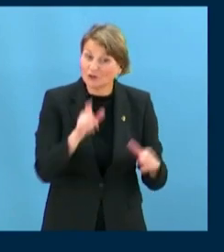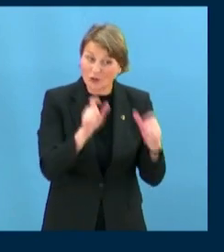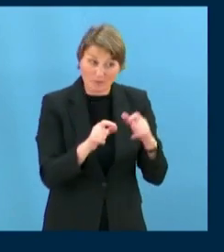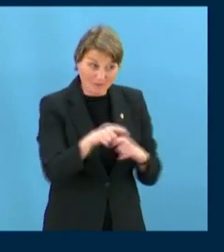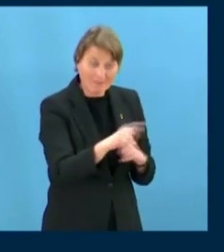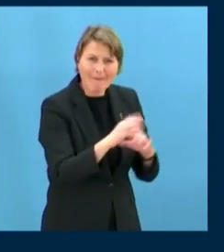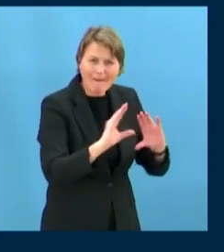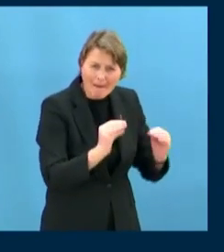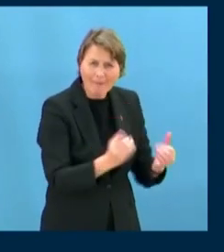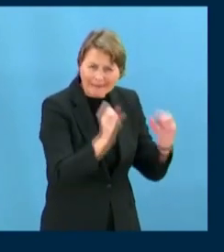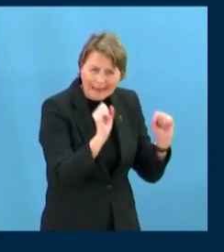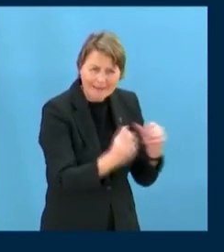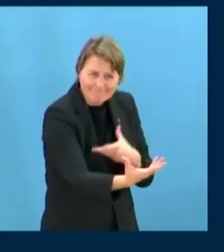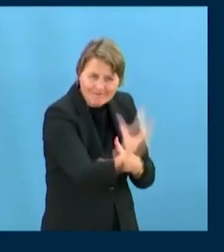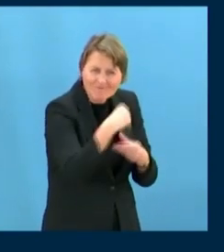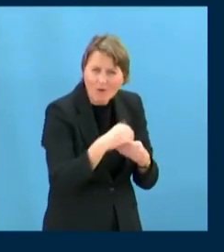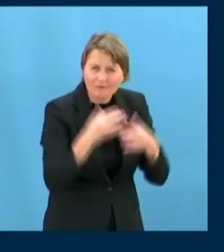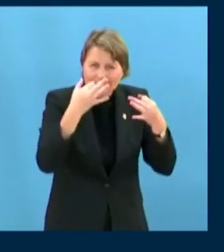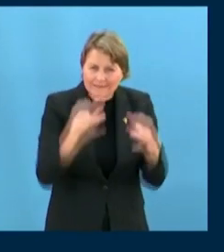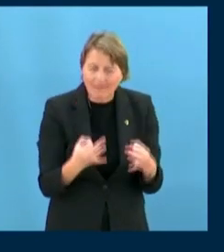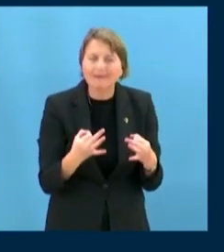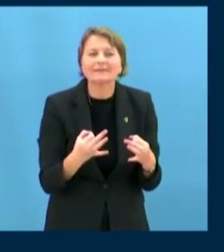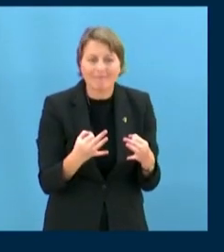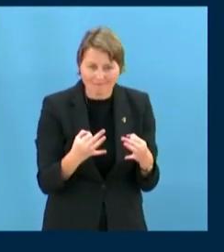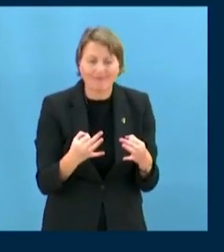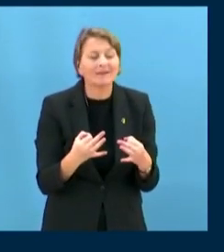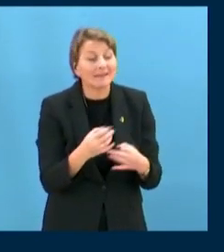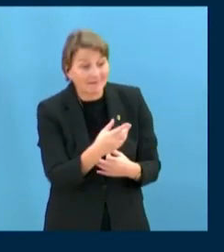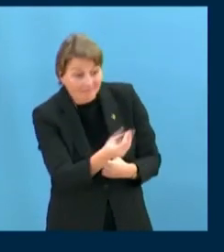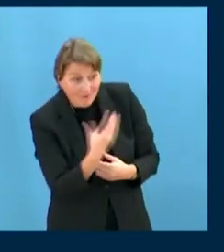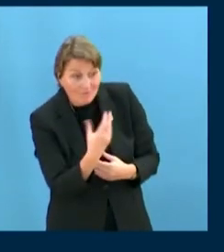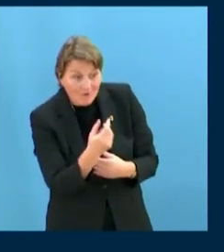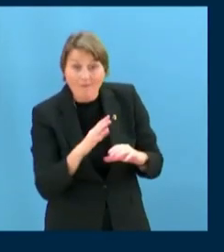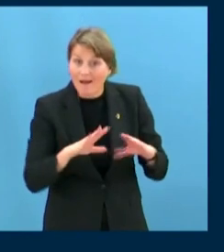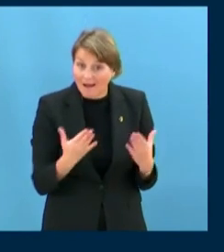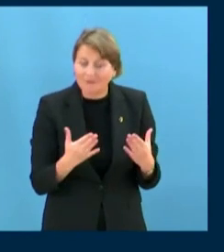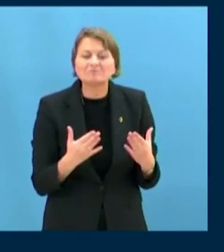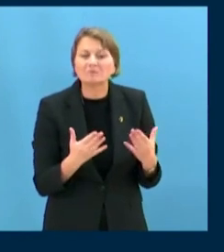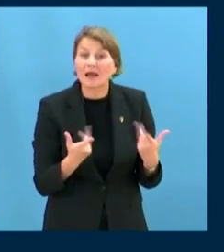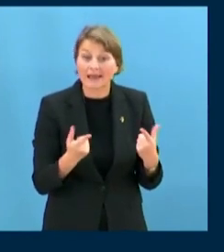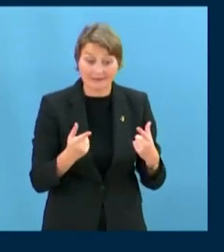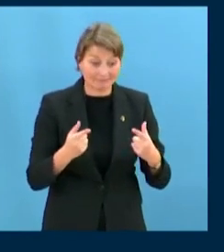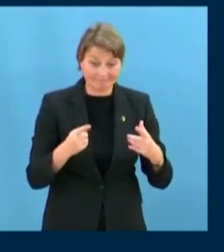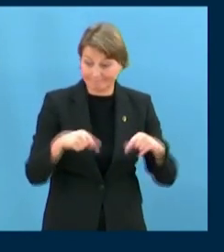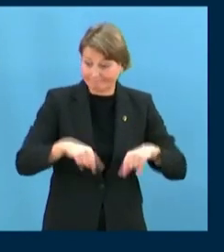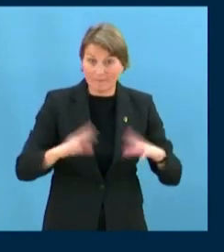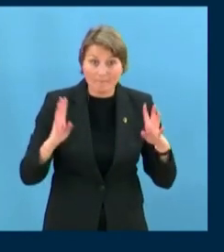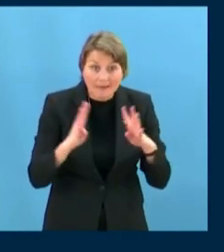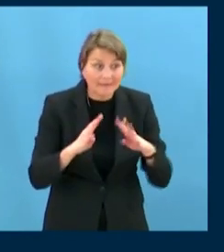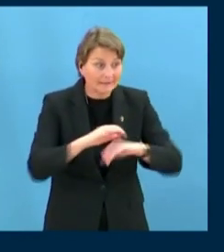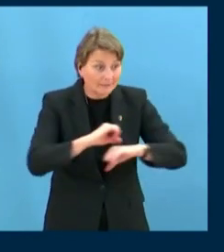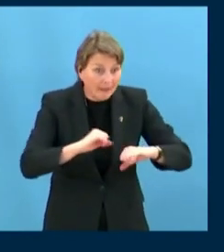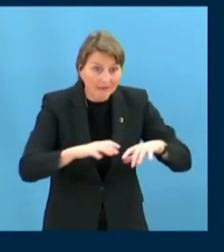participate in decision-making also is an attainable goal. It can be done by opening up spaces where issues that